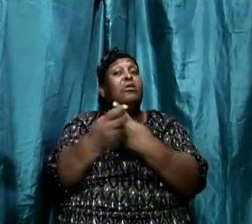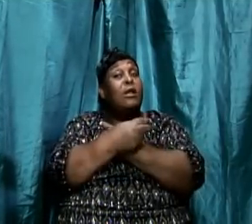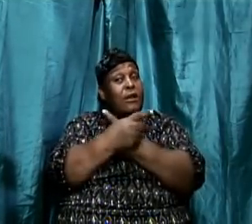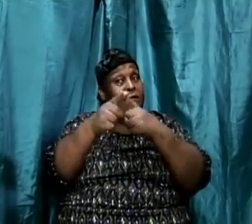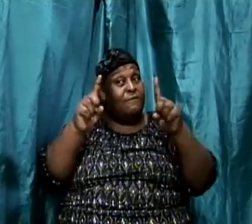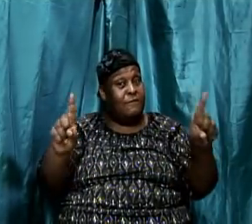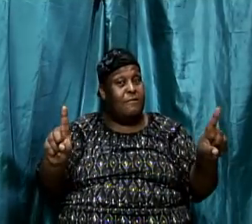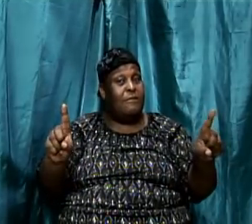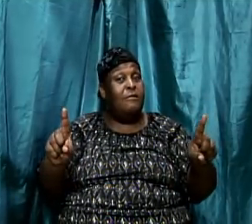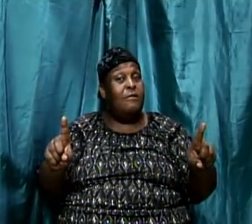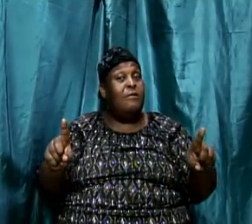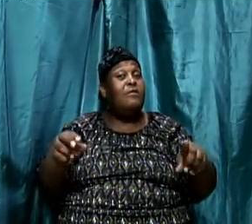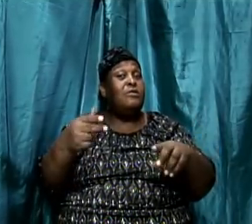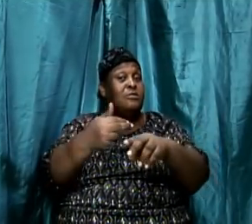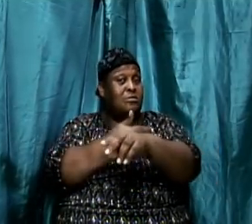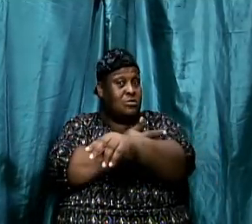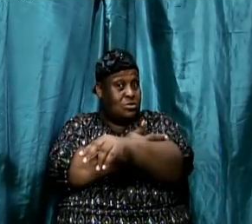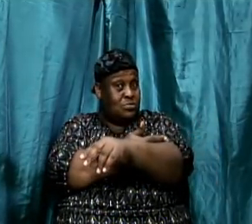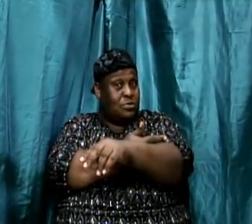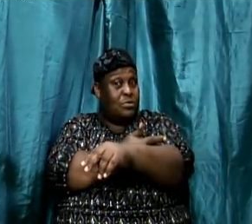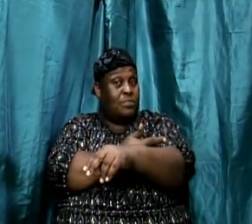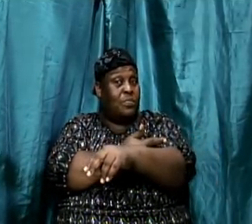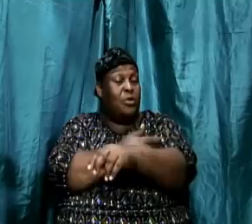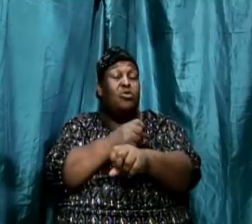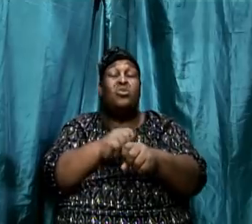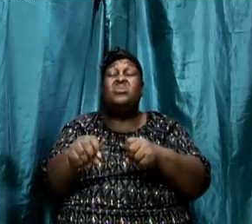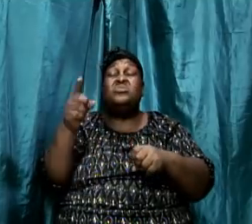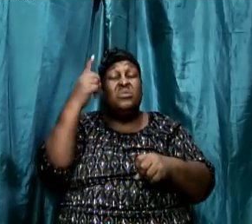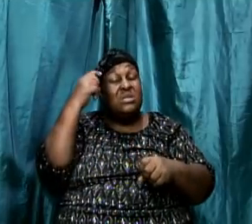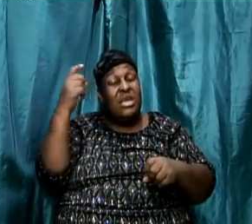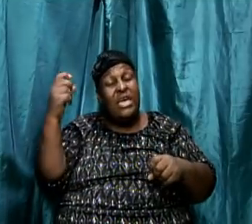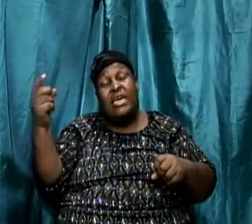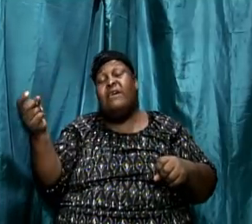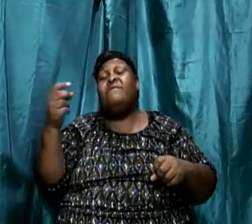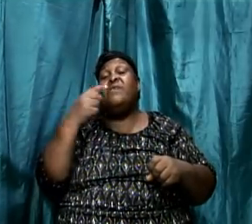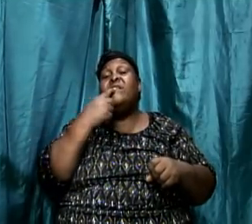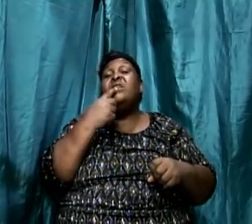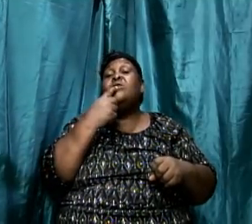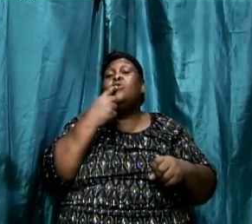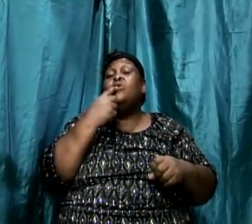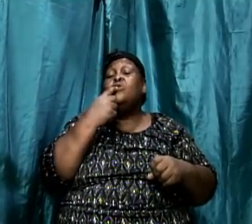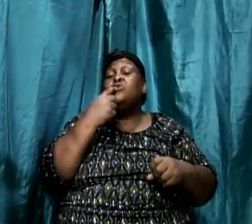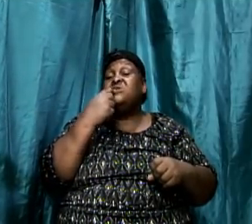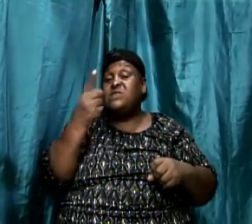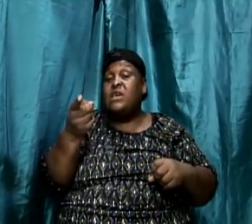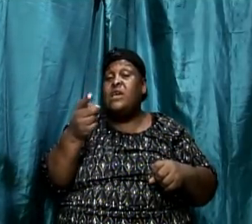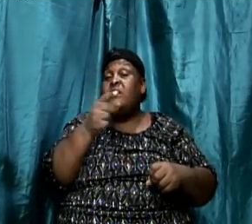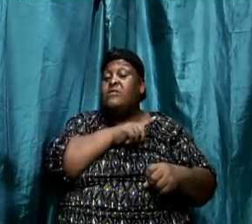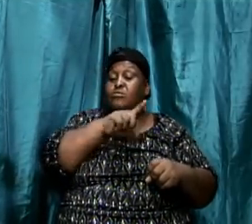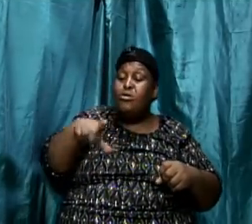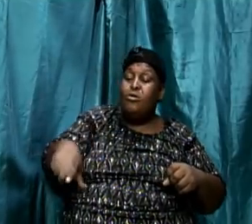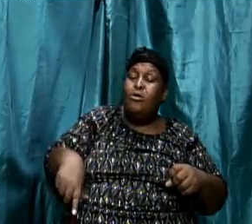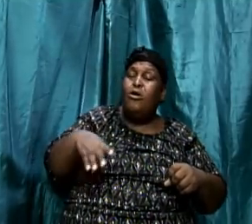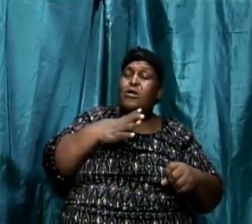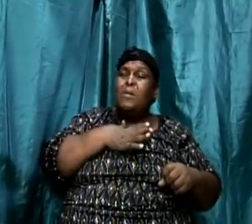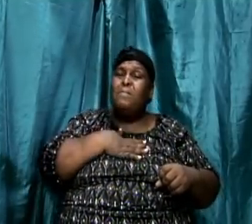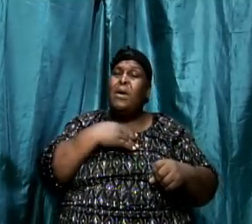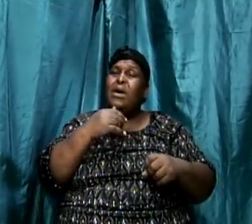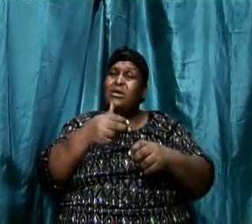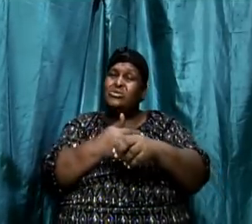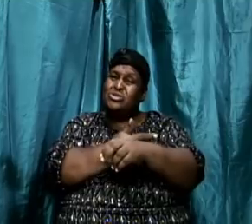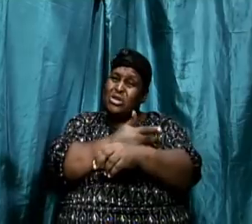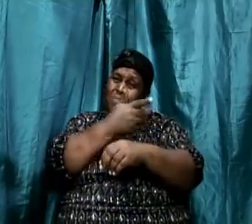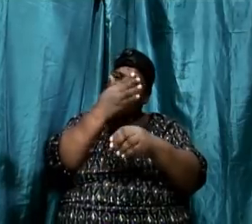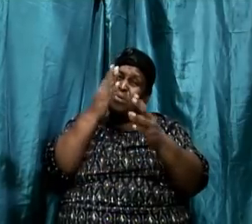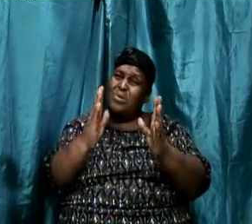what he wanted to express about God. So he said, the Lord is my shepherd I shall not want. He maketh me to lie down in, because he was